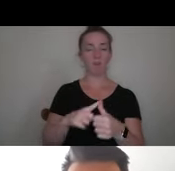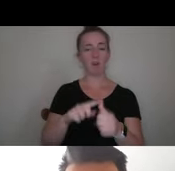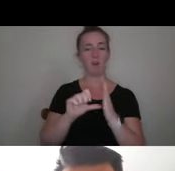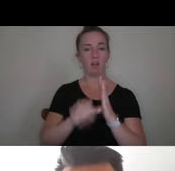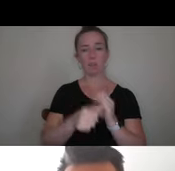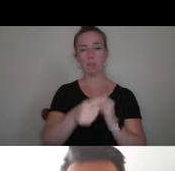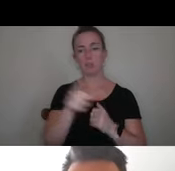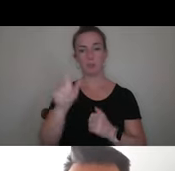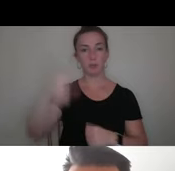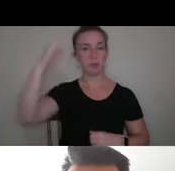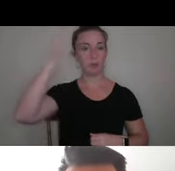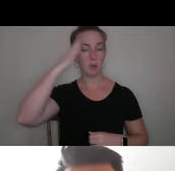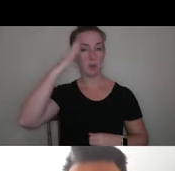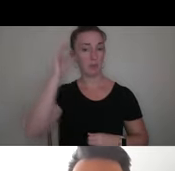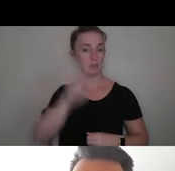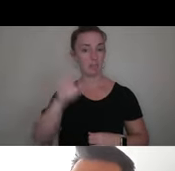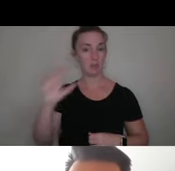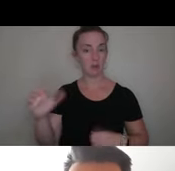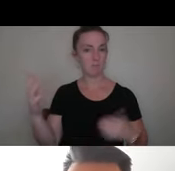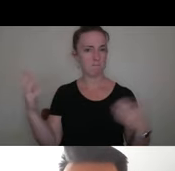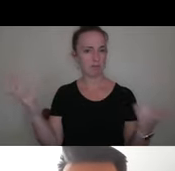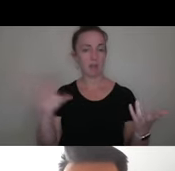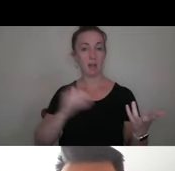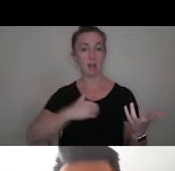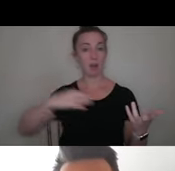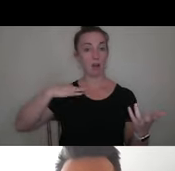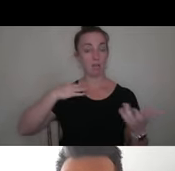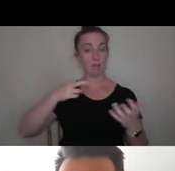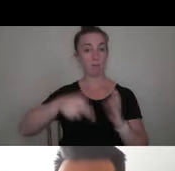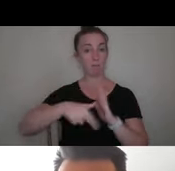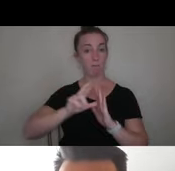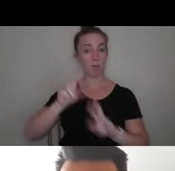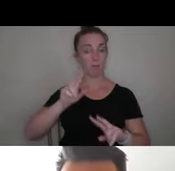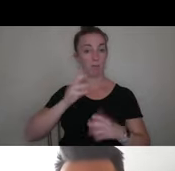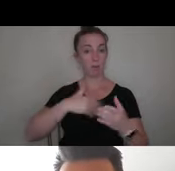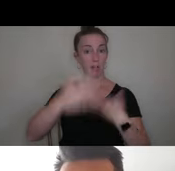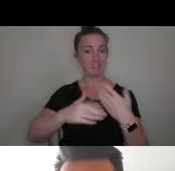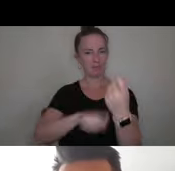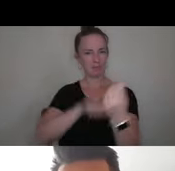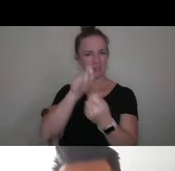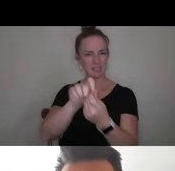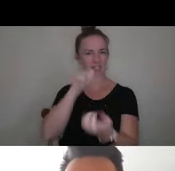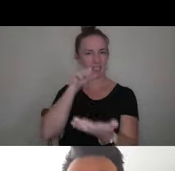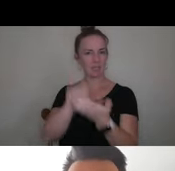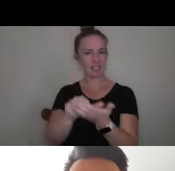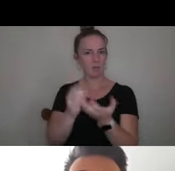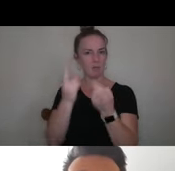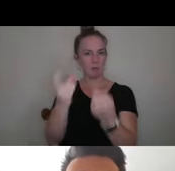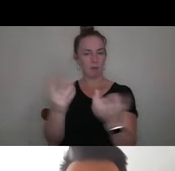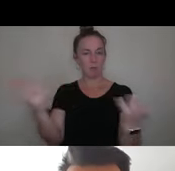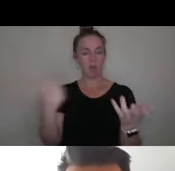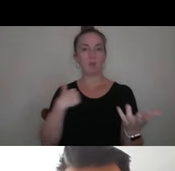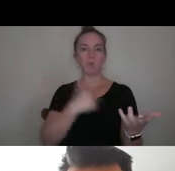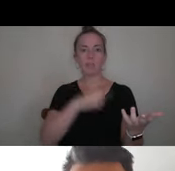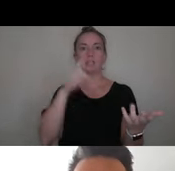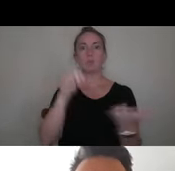absolutely know about Center College and our application review process, specifically when it comes to these recommendations, is that we